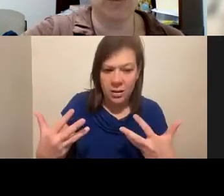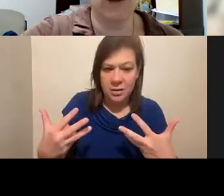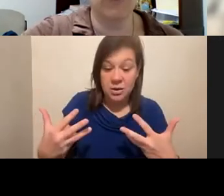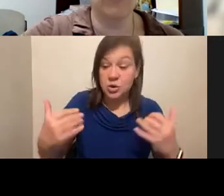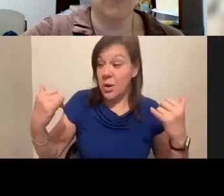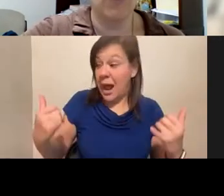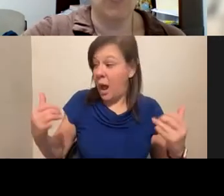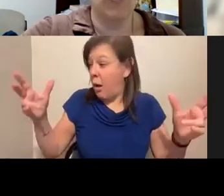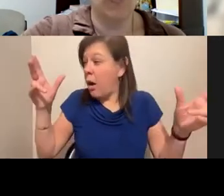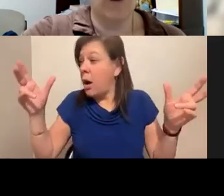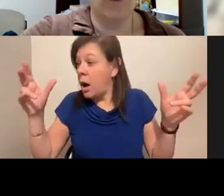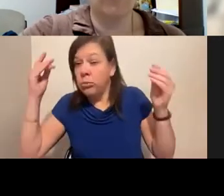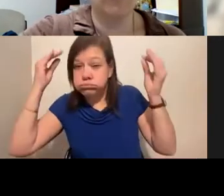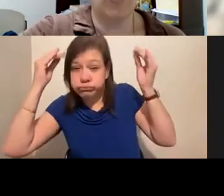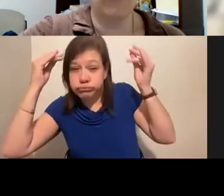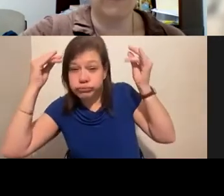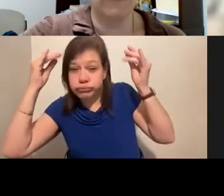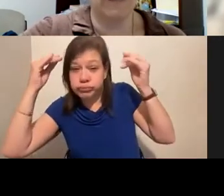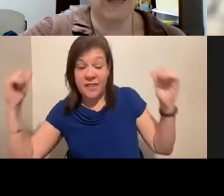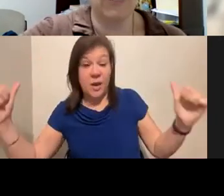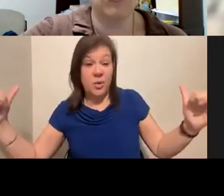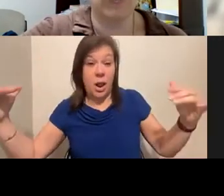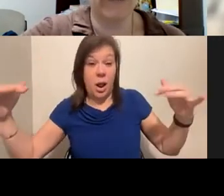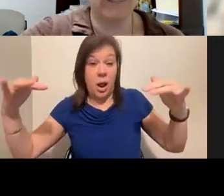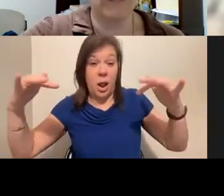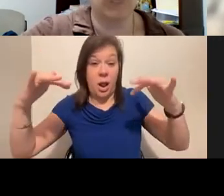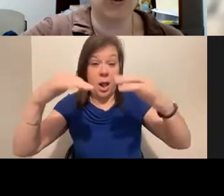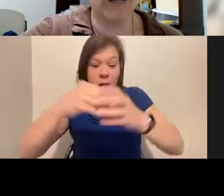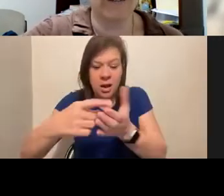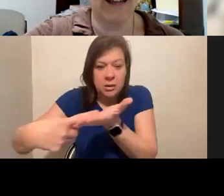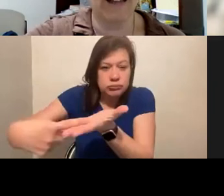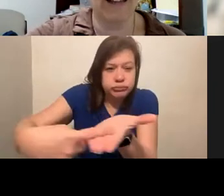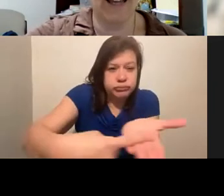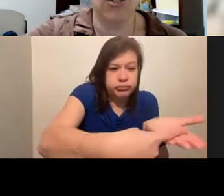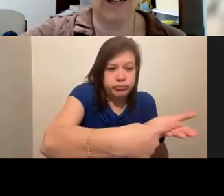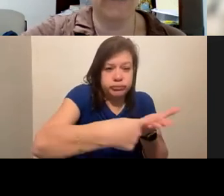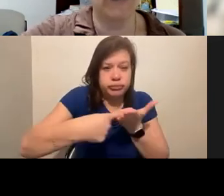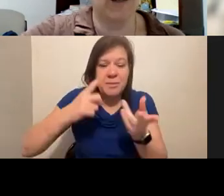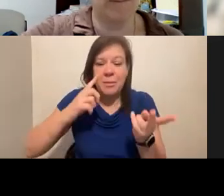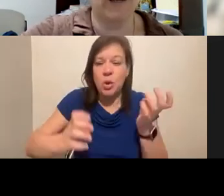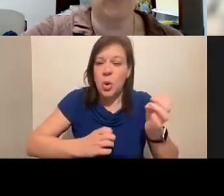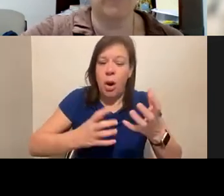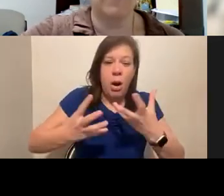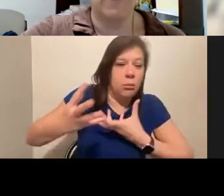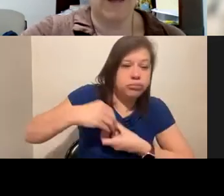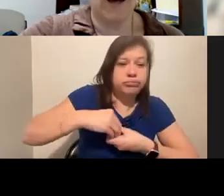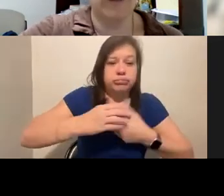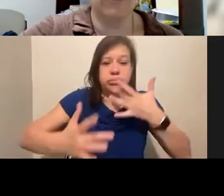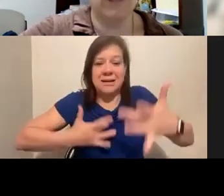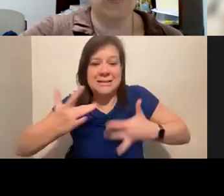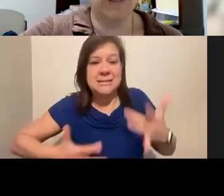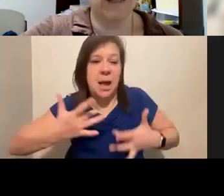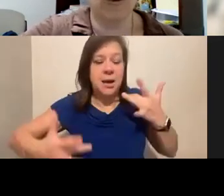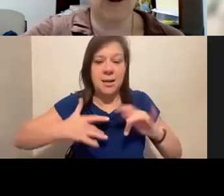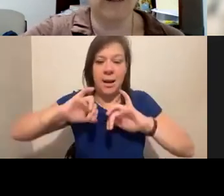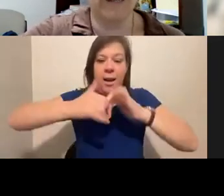all of these people who are already engaged, or excited, or looking to get engaged and excited about how